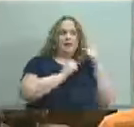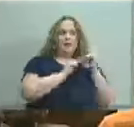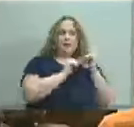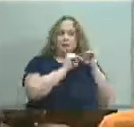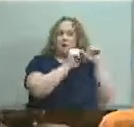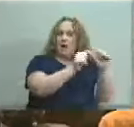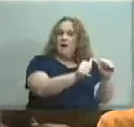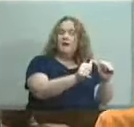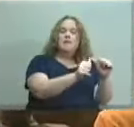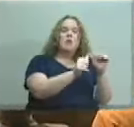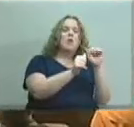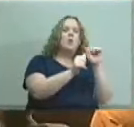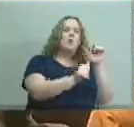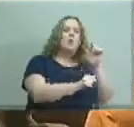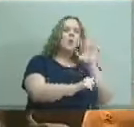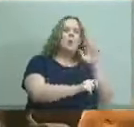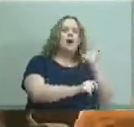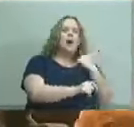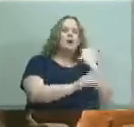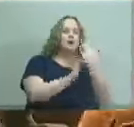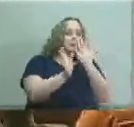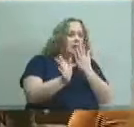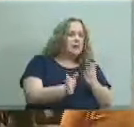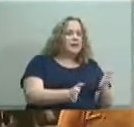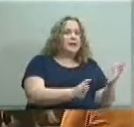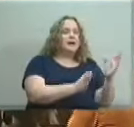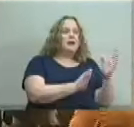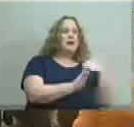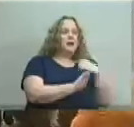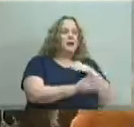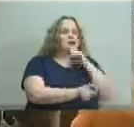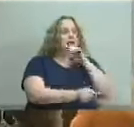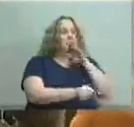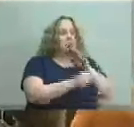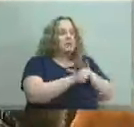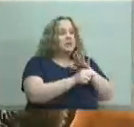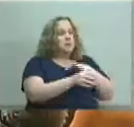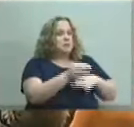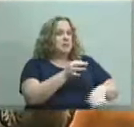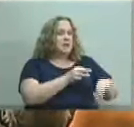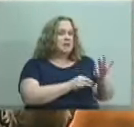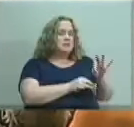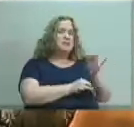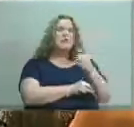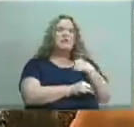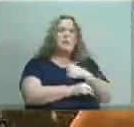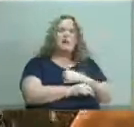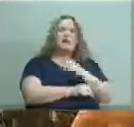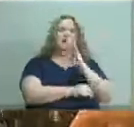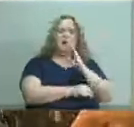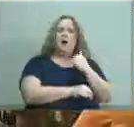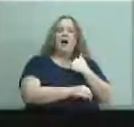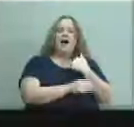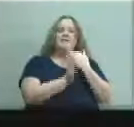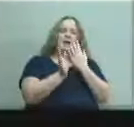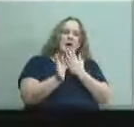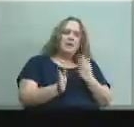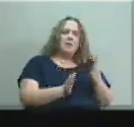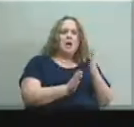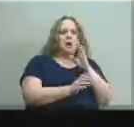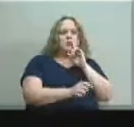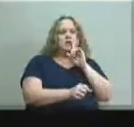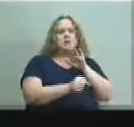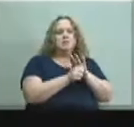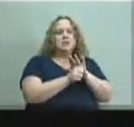to have a plan in place where we then commit to replacing well we are going to have a plan that where we would commit to